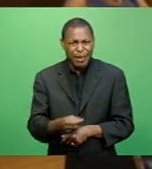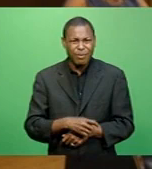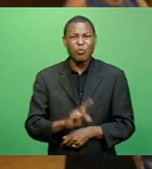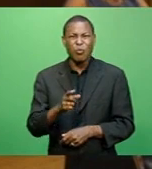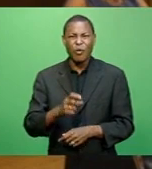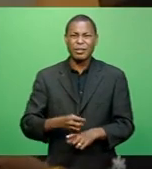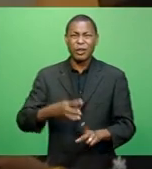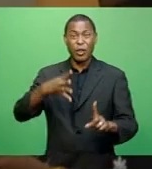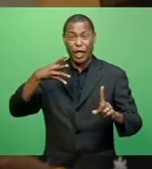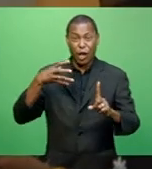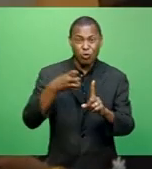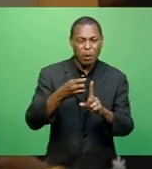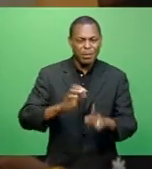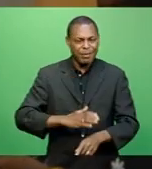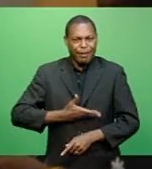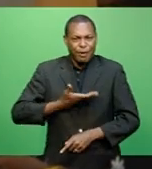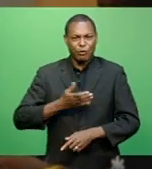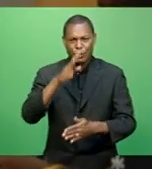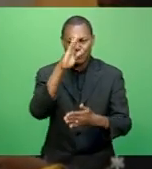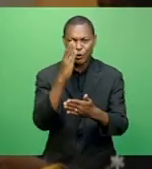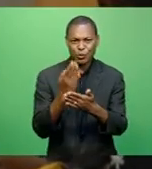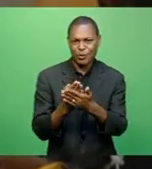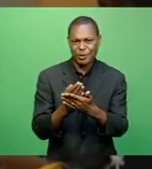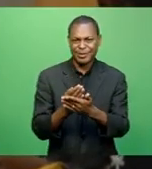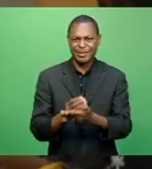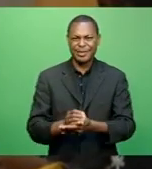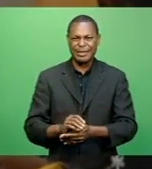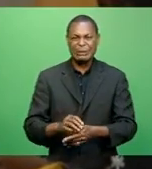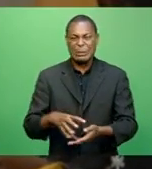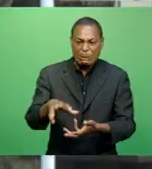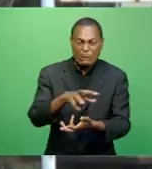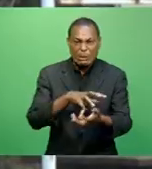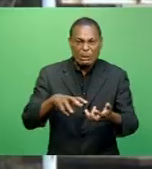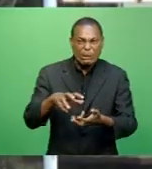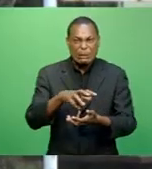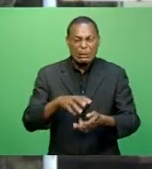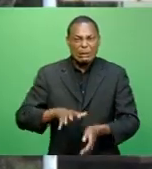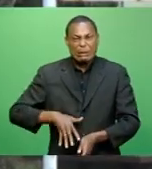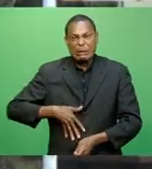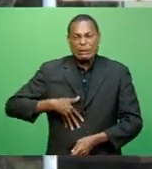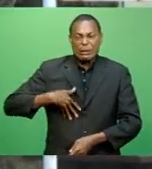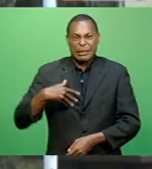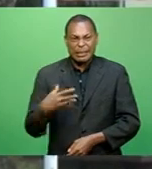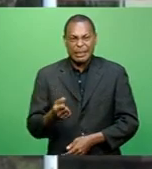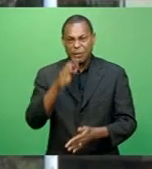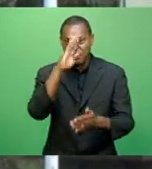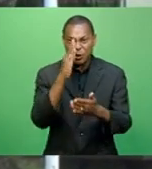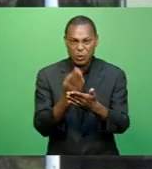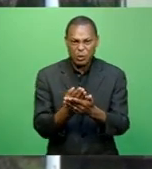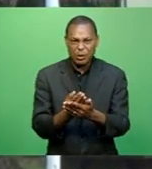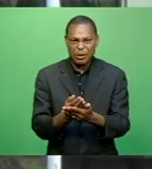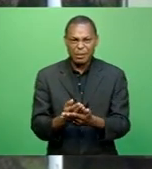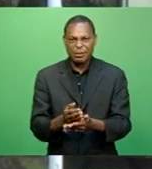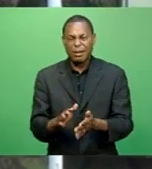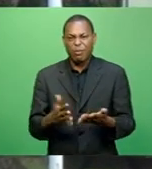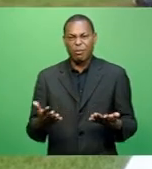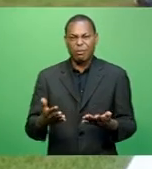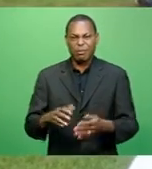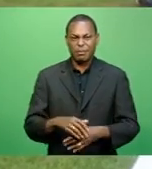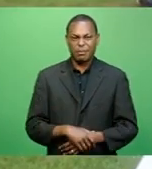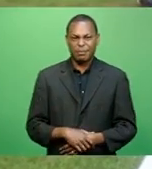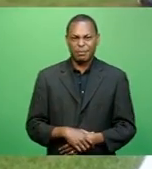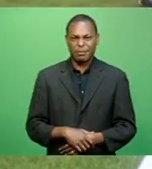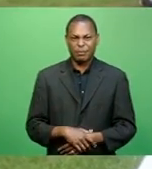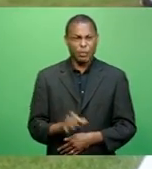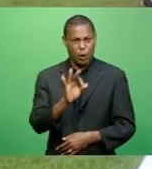enrollments and the interest of the students. There have been mixed reactions from students regarding the statement by the acting VC. I